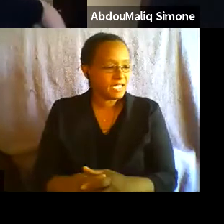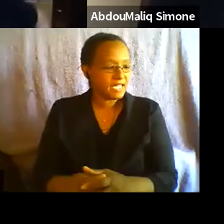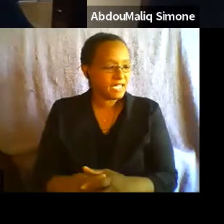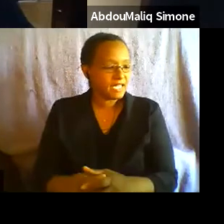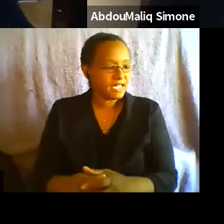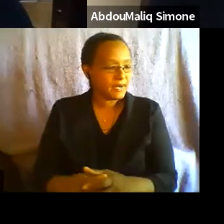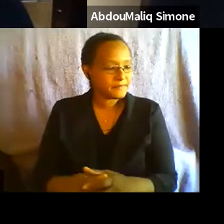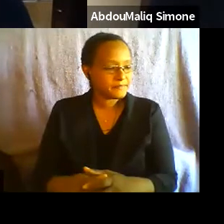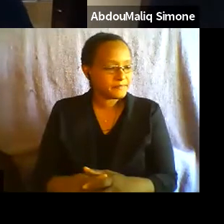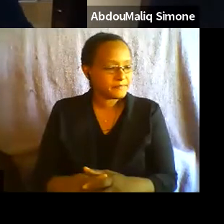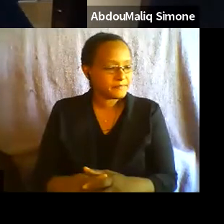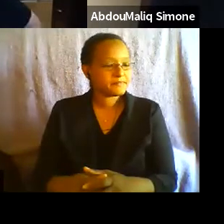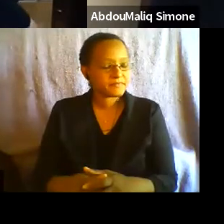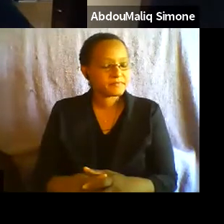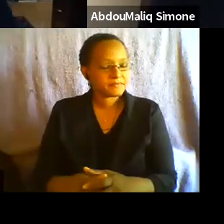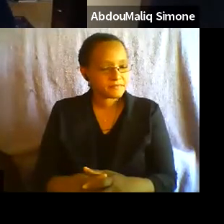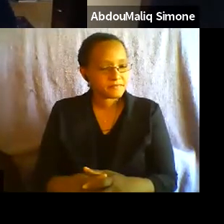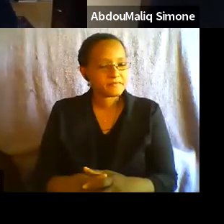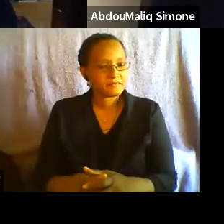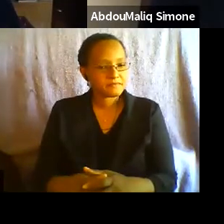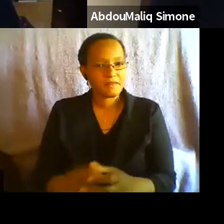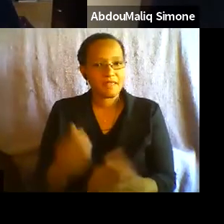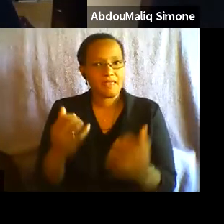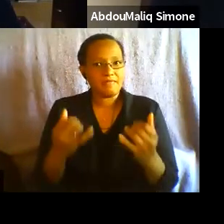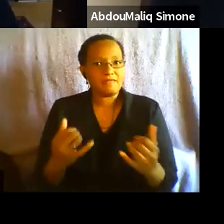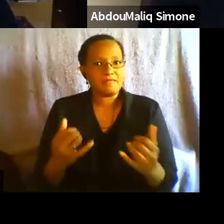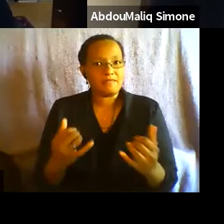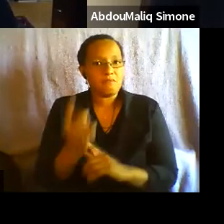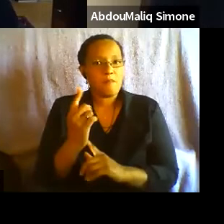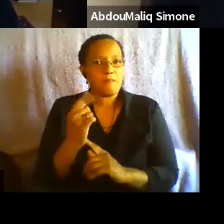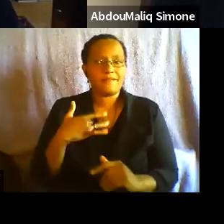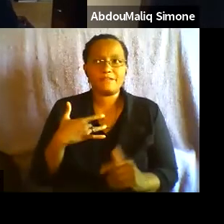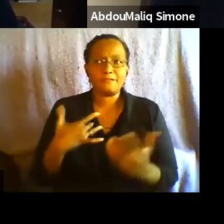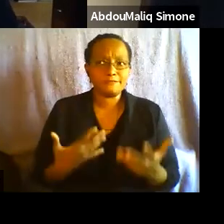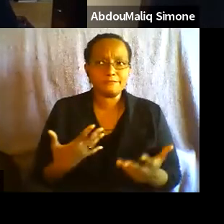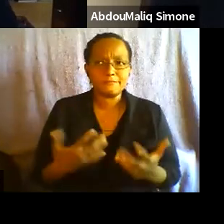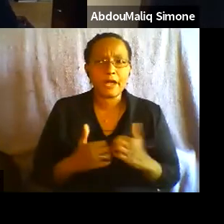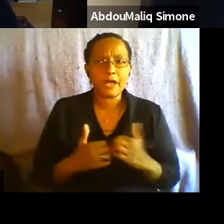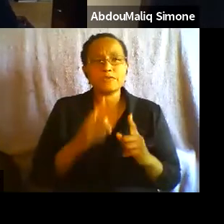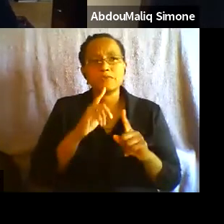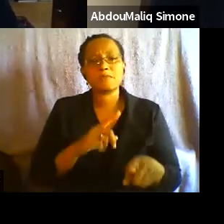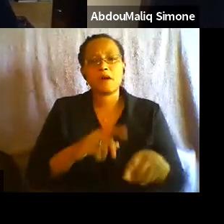the spur of the moment, I'm not sure how to address it.